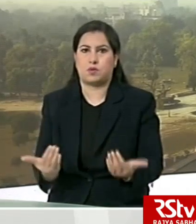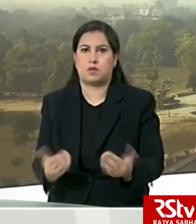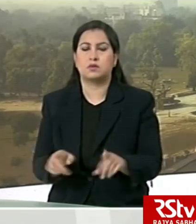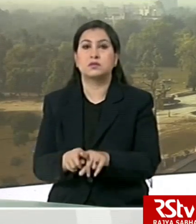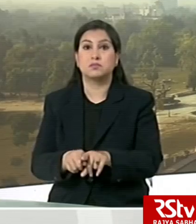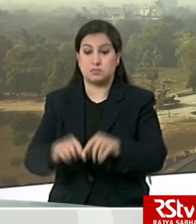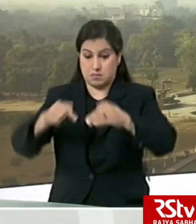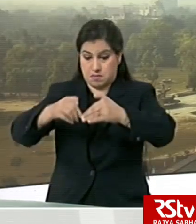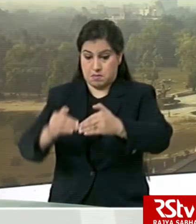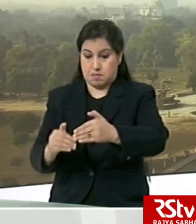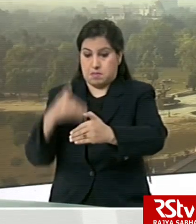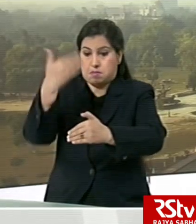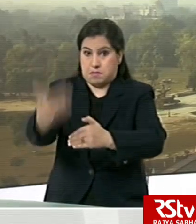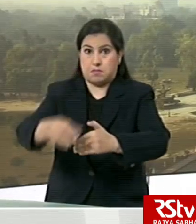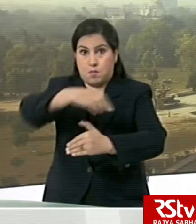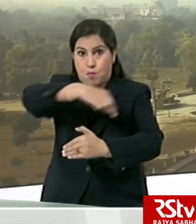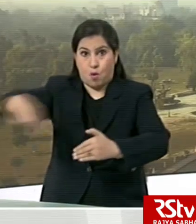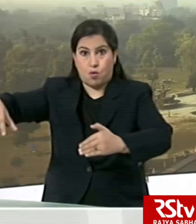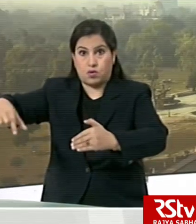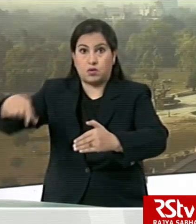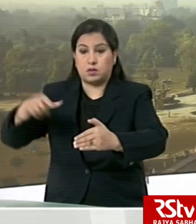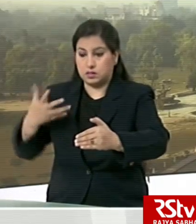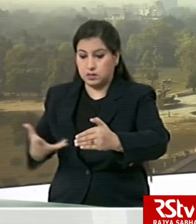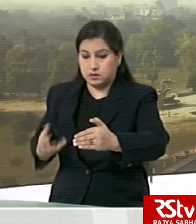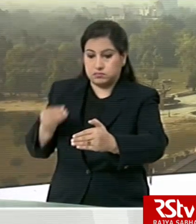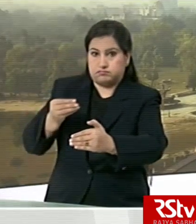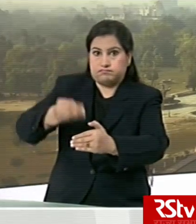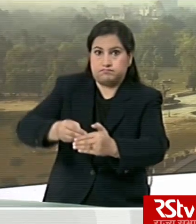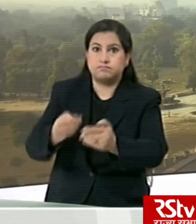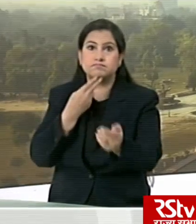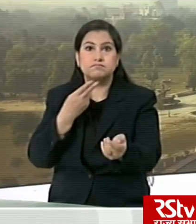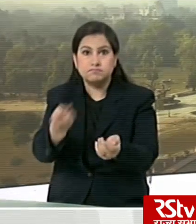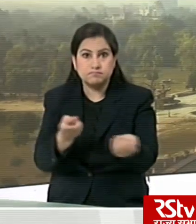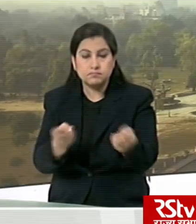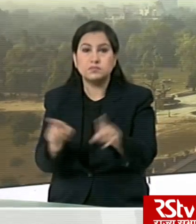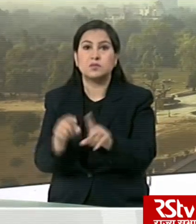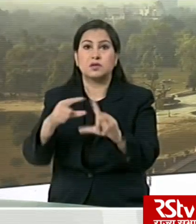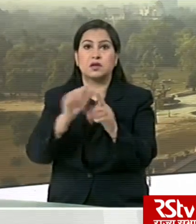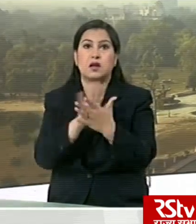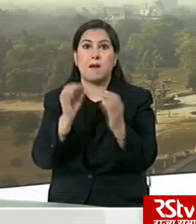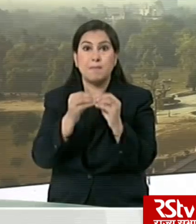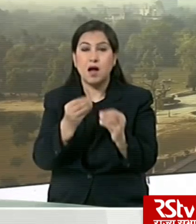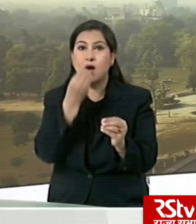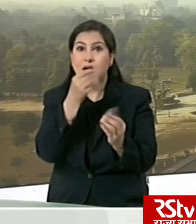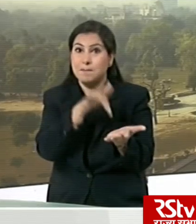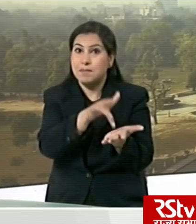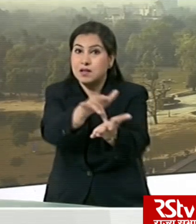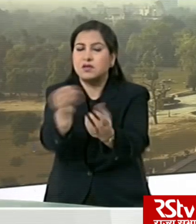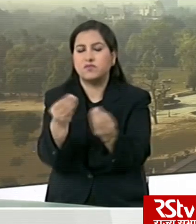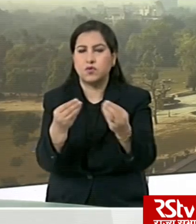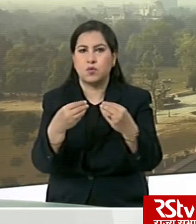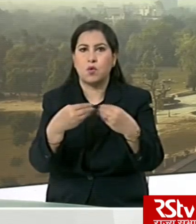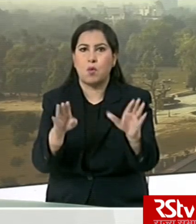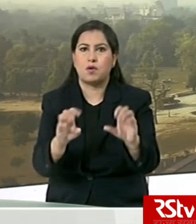border transportation of essential goods. Also, the shops for truck repairs and dhabas on the highways. The